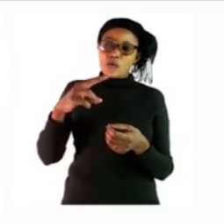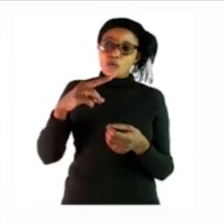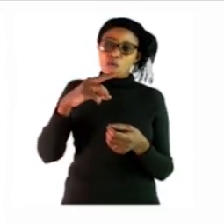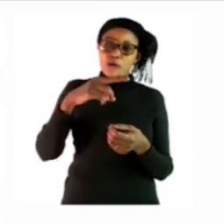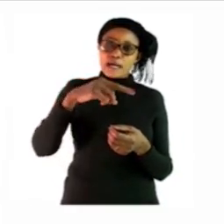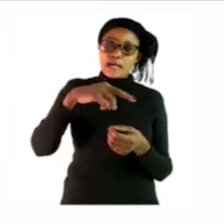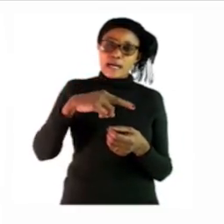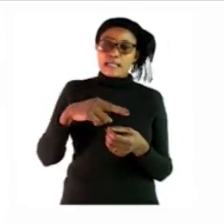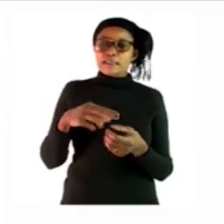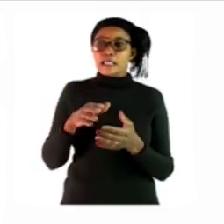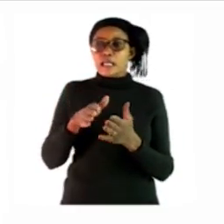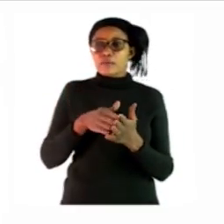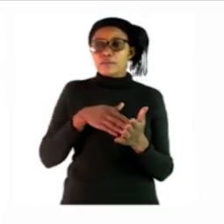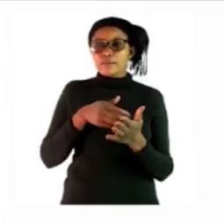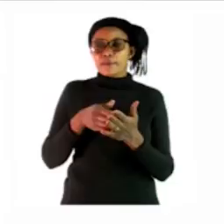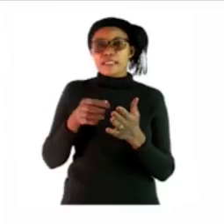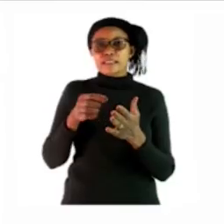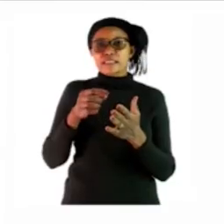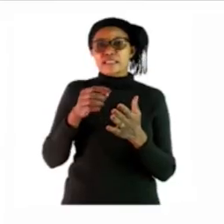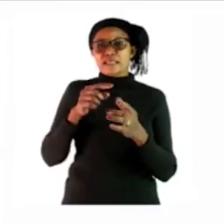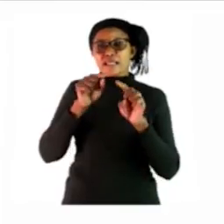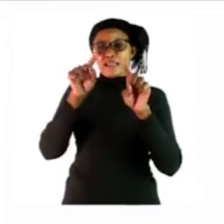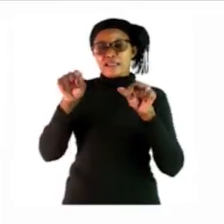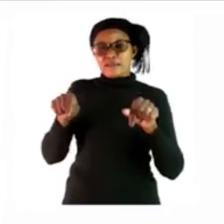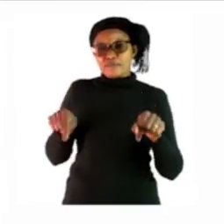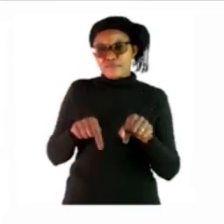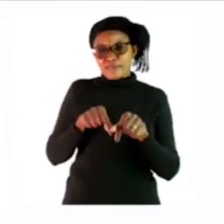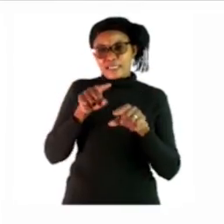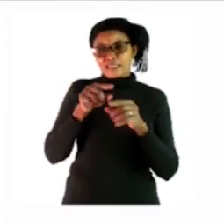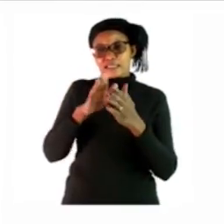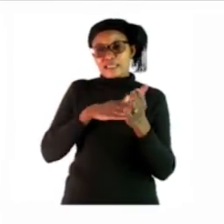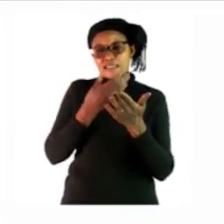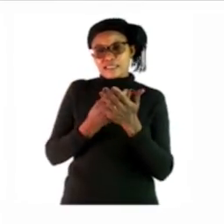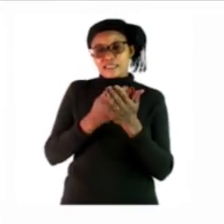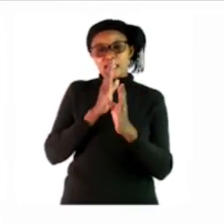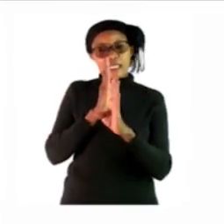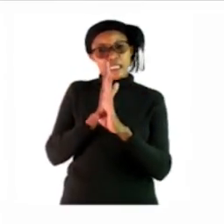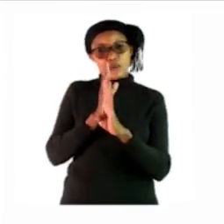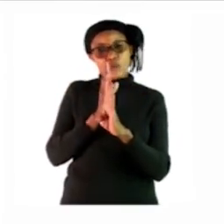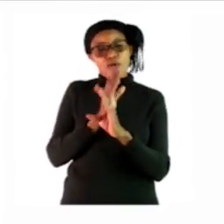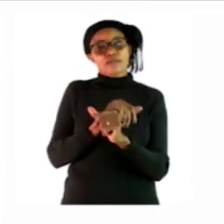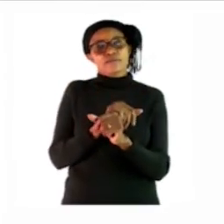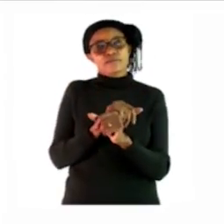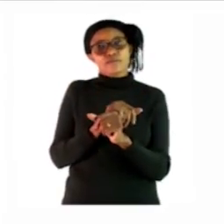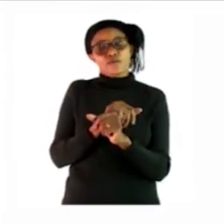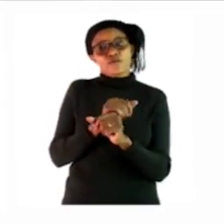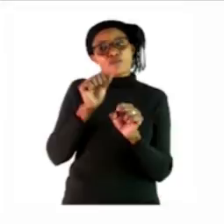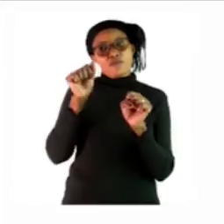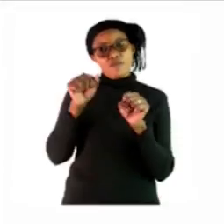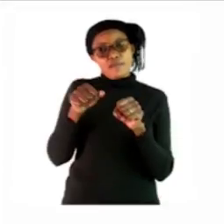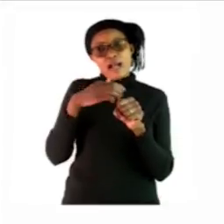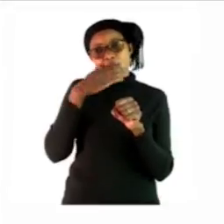so what must you do we must cut the apples the